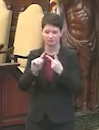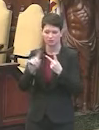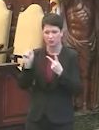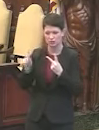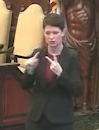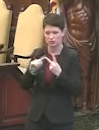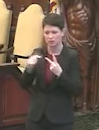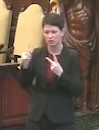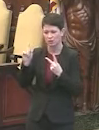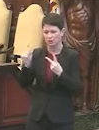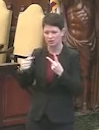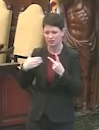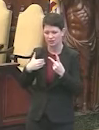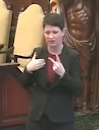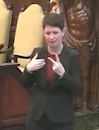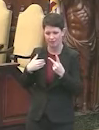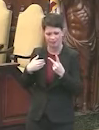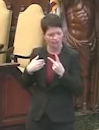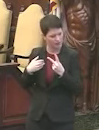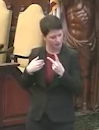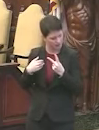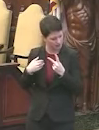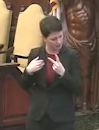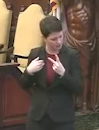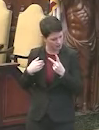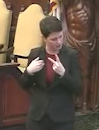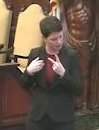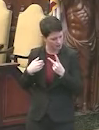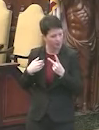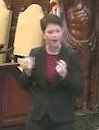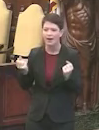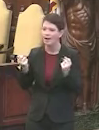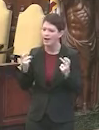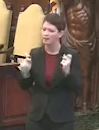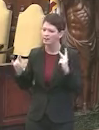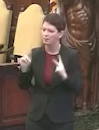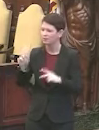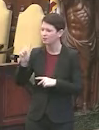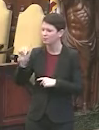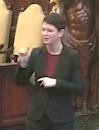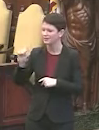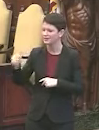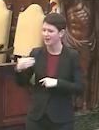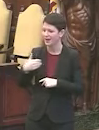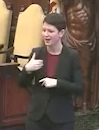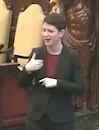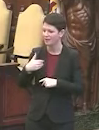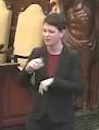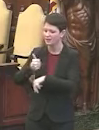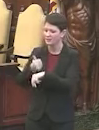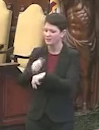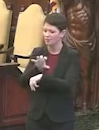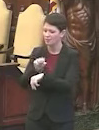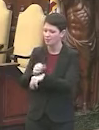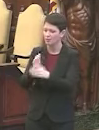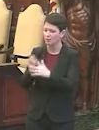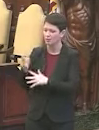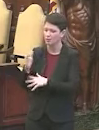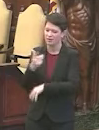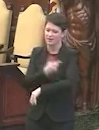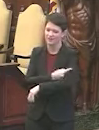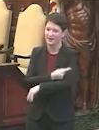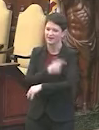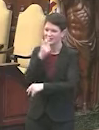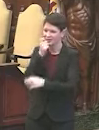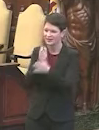And another question I had is, how many people, do you have any data on how many people have been able to set up an appointment through the vaccine